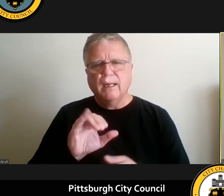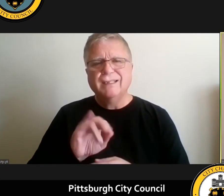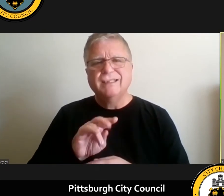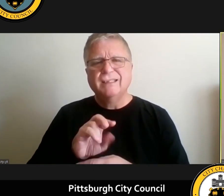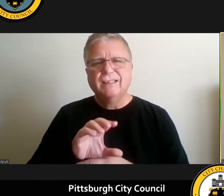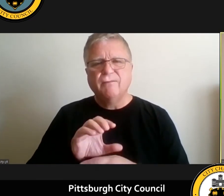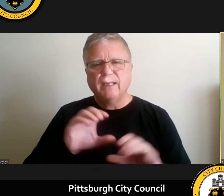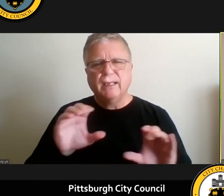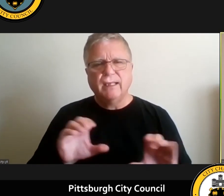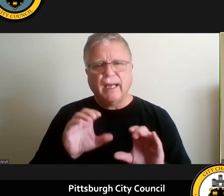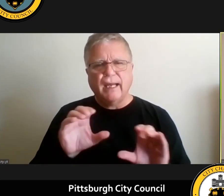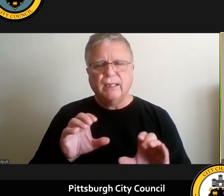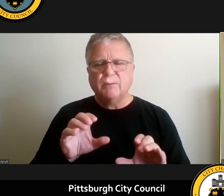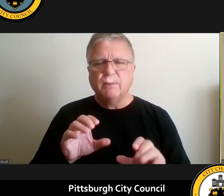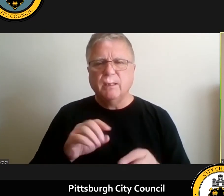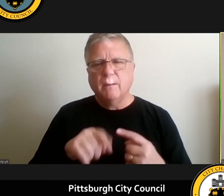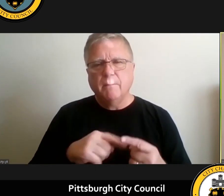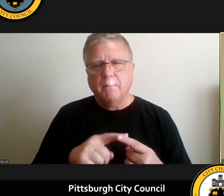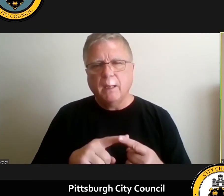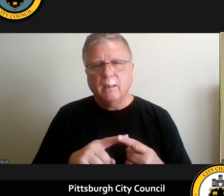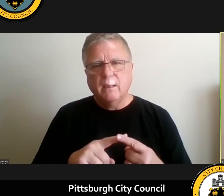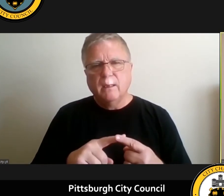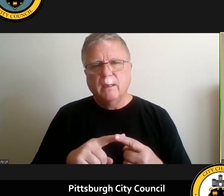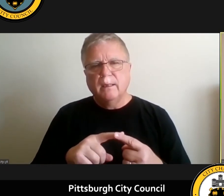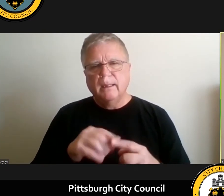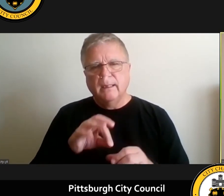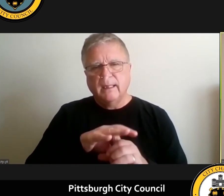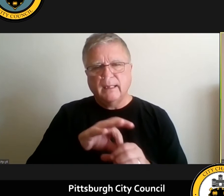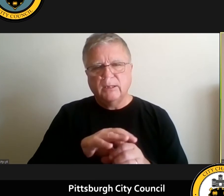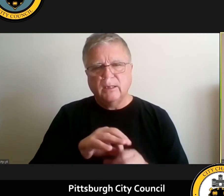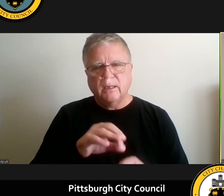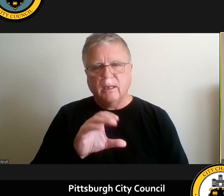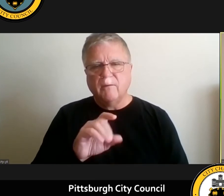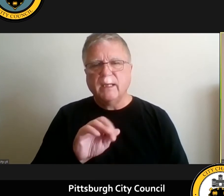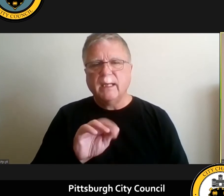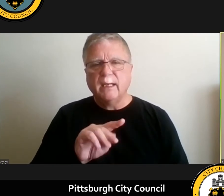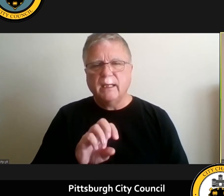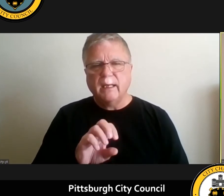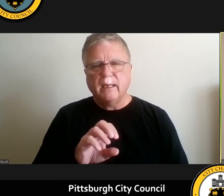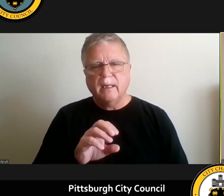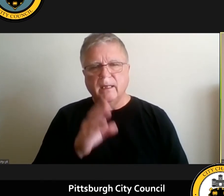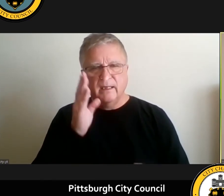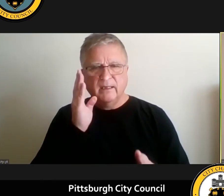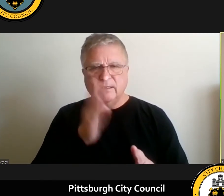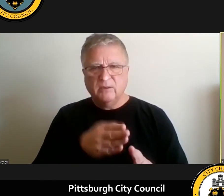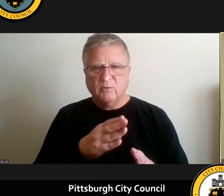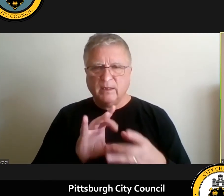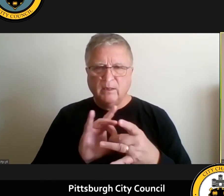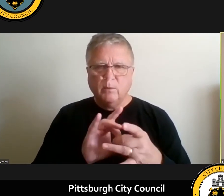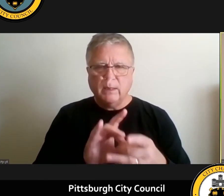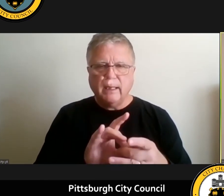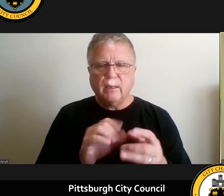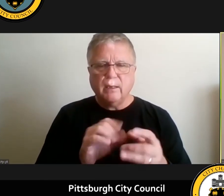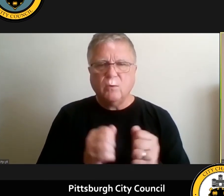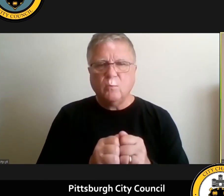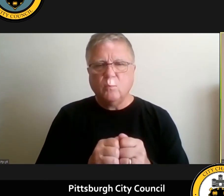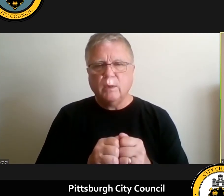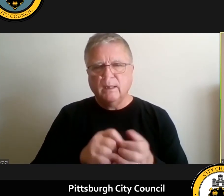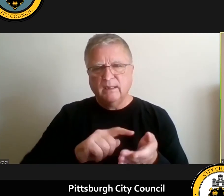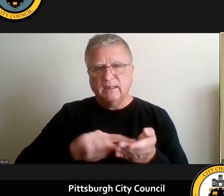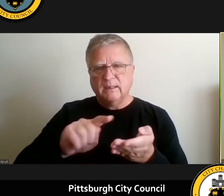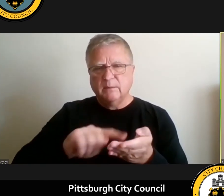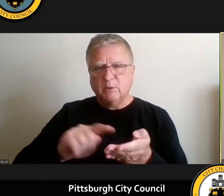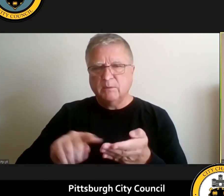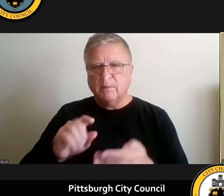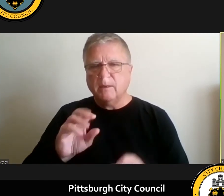the um election of a candidate um is directly correlated to um disbursement of city services